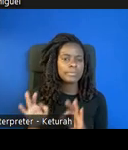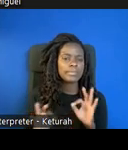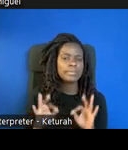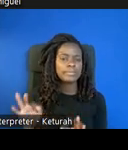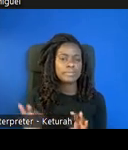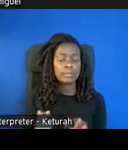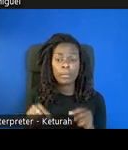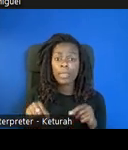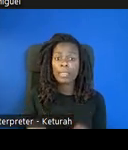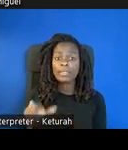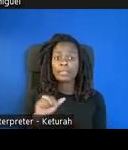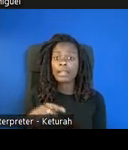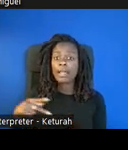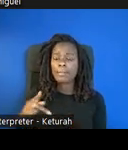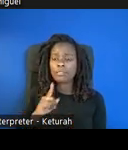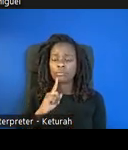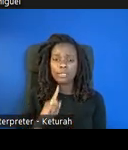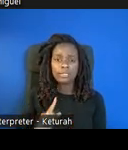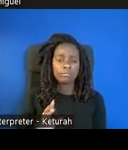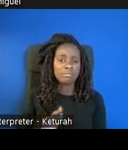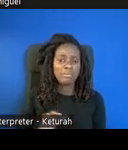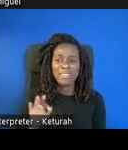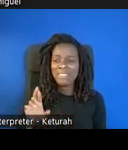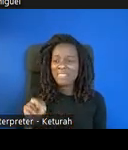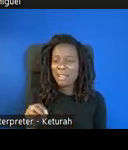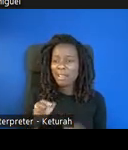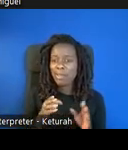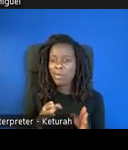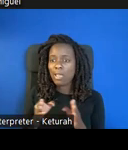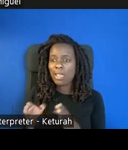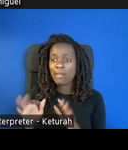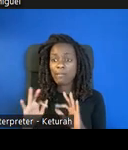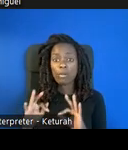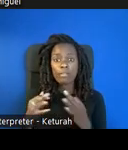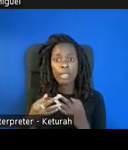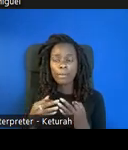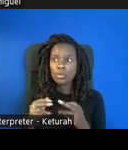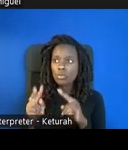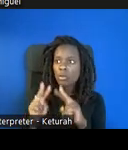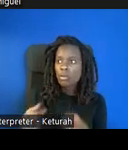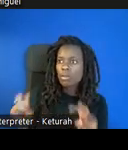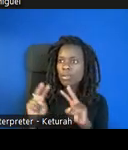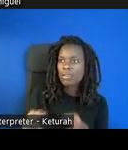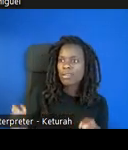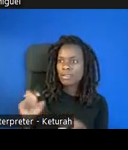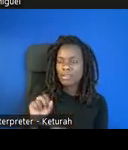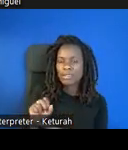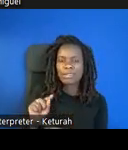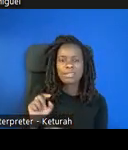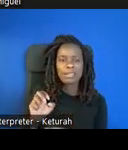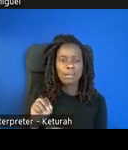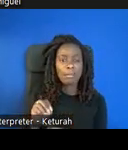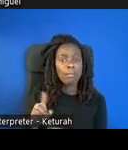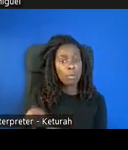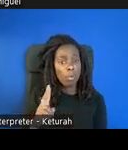This app is just a really fun way for families to explore STEM. So just like you